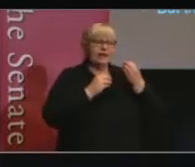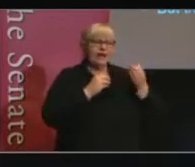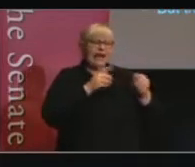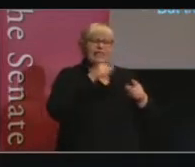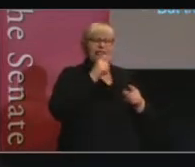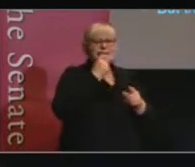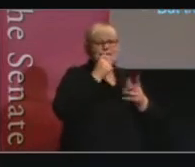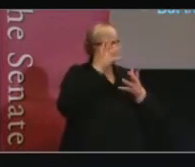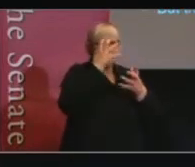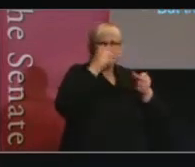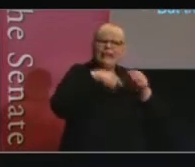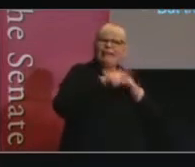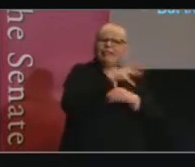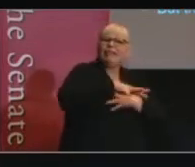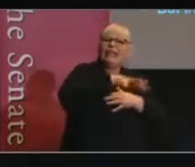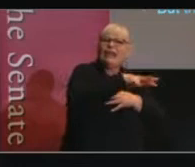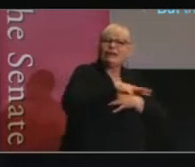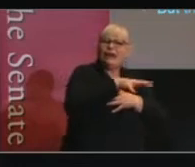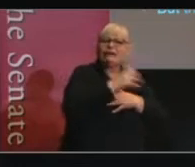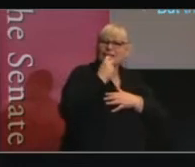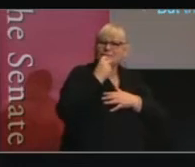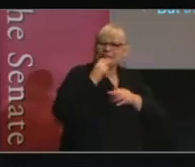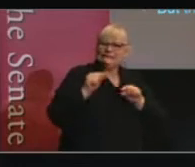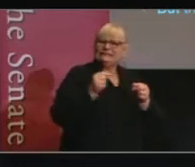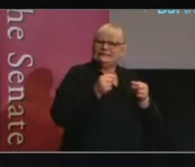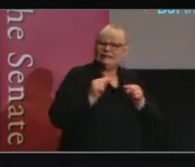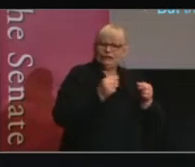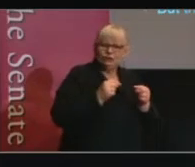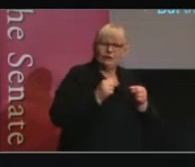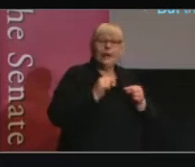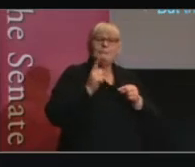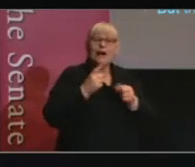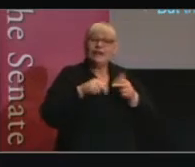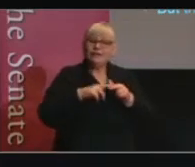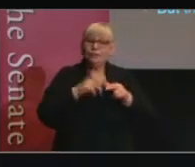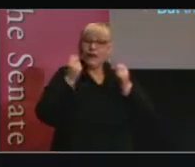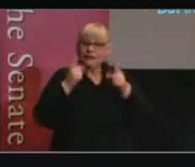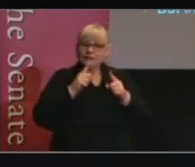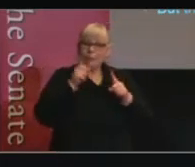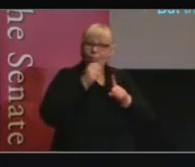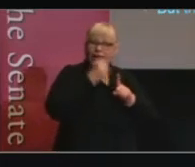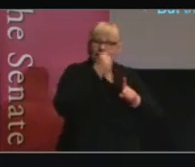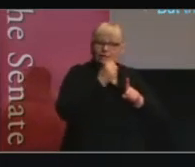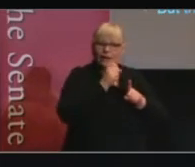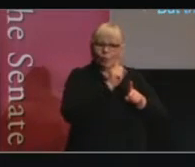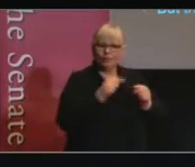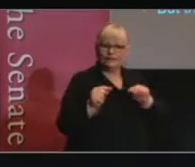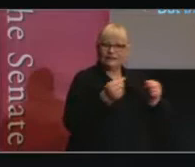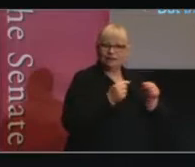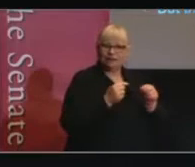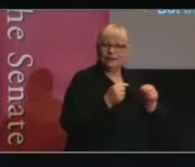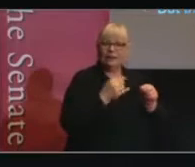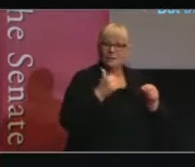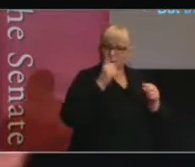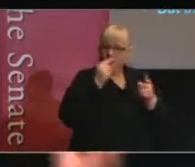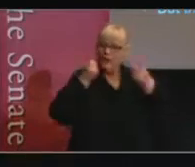But I think we have to try to understand what the impact is, because that's the only way we can work out